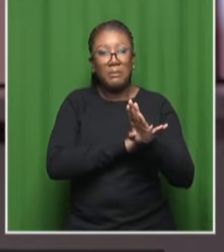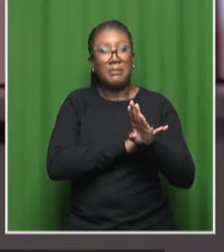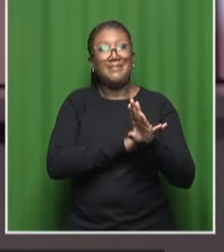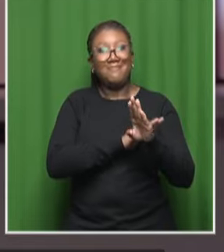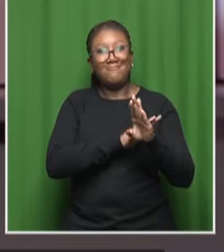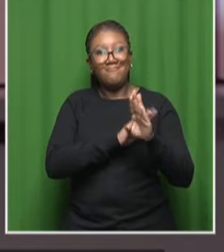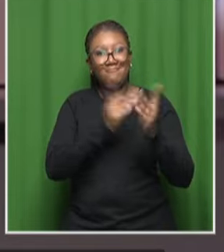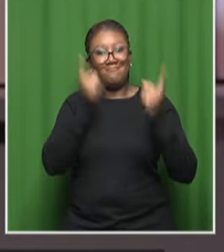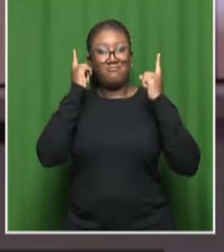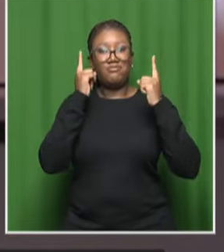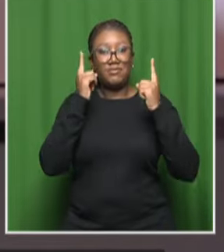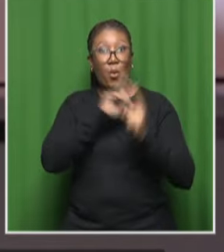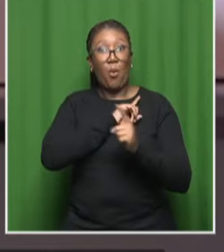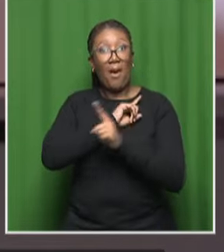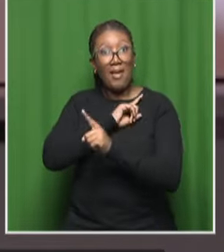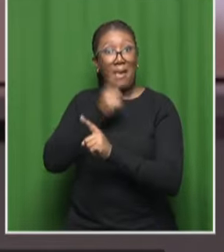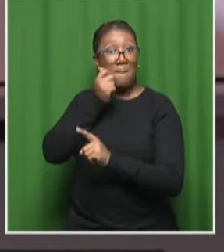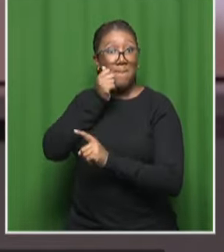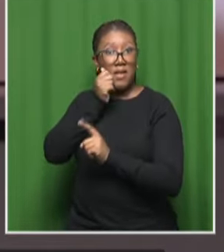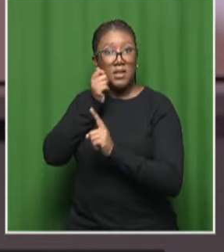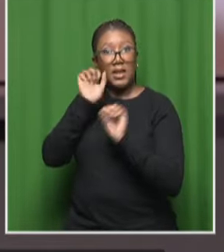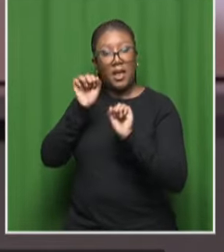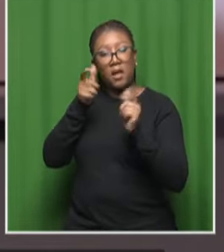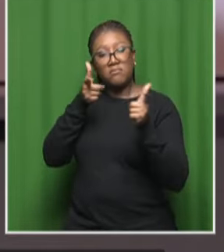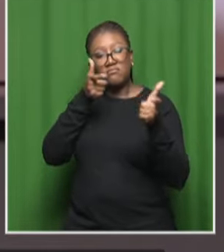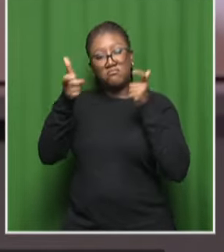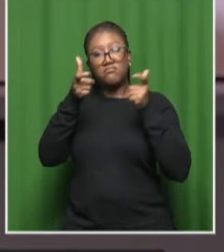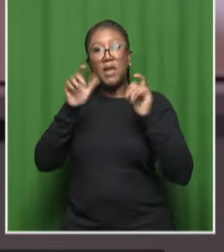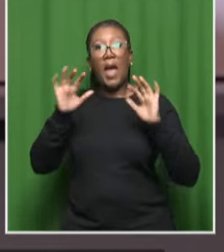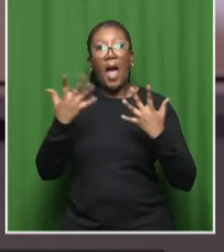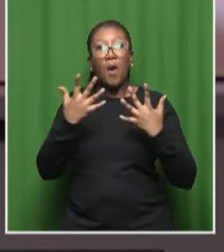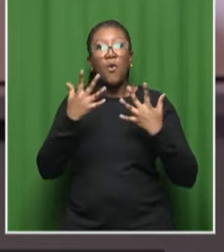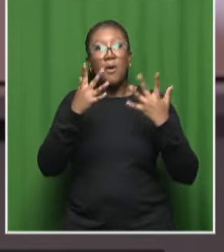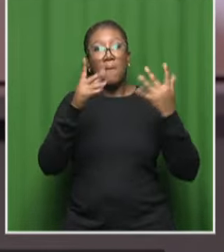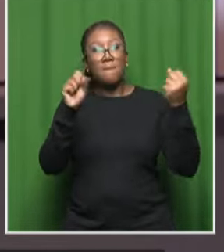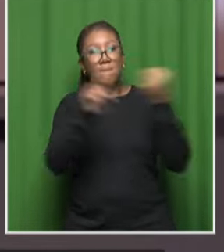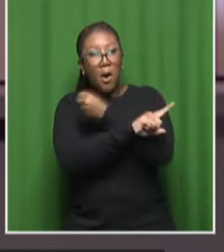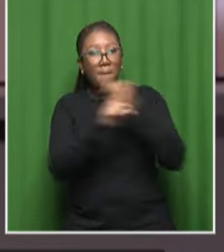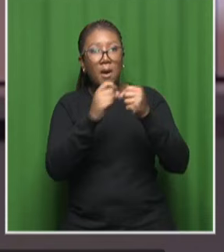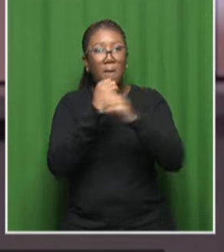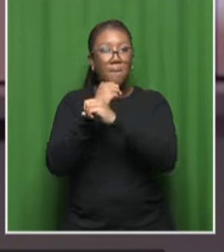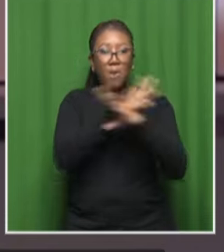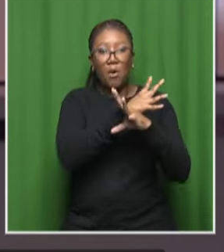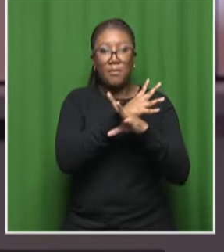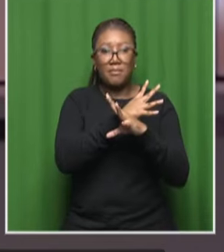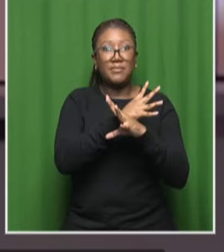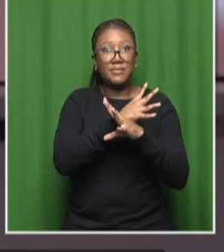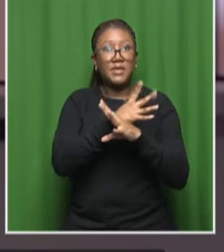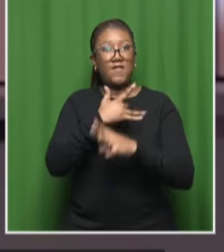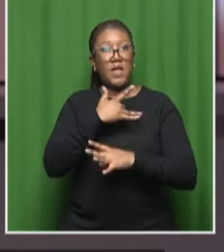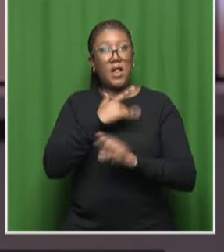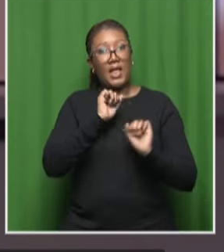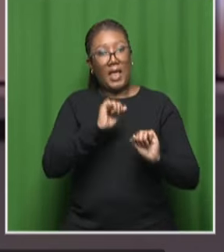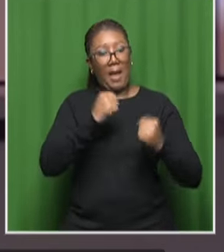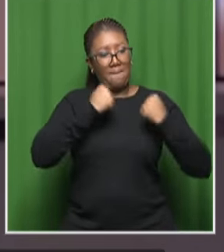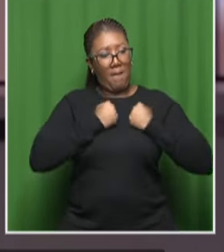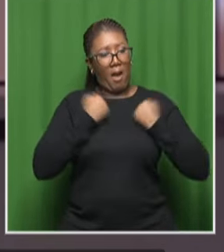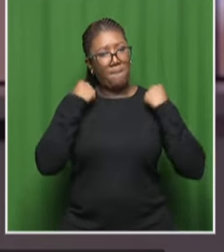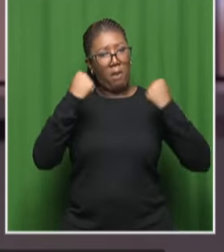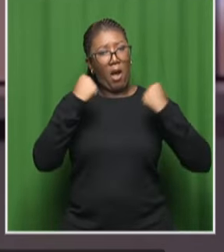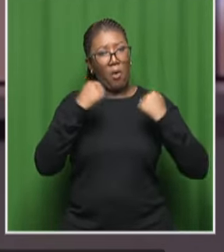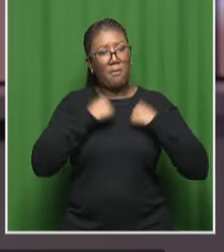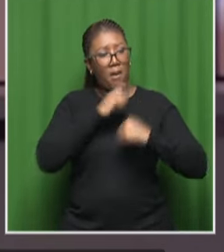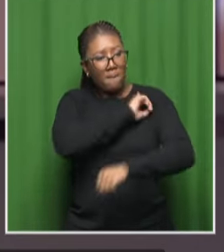the only way men feel that they can assert themselves is physically it's a very sad thing it's one of our programs to get men to